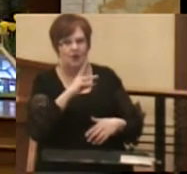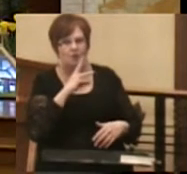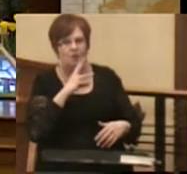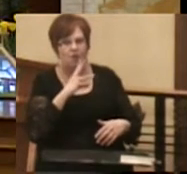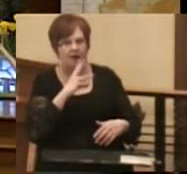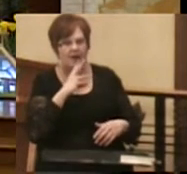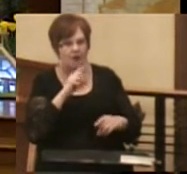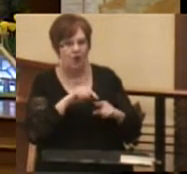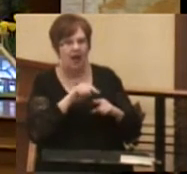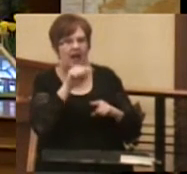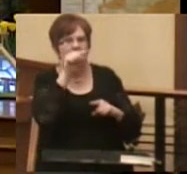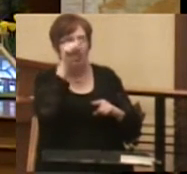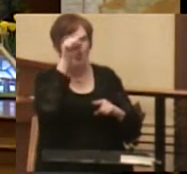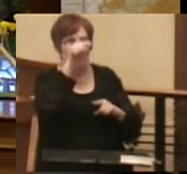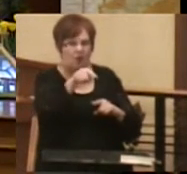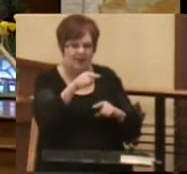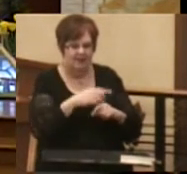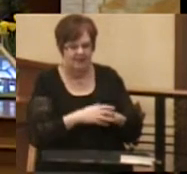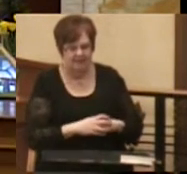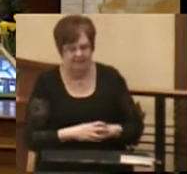and across the divide.